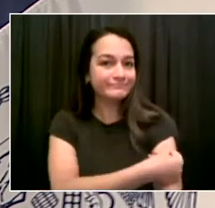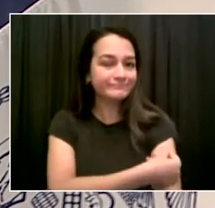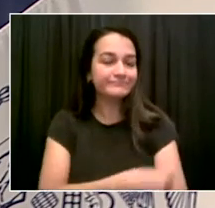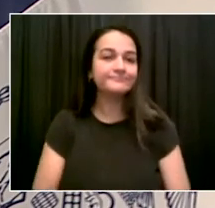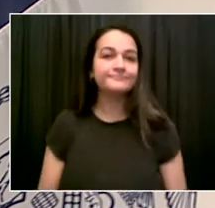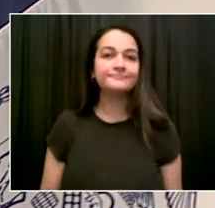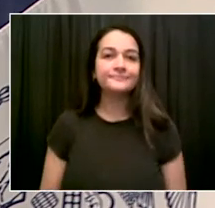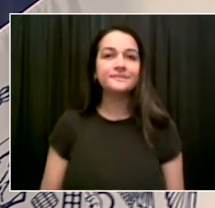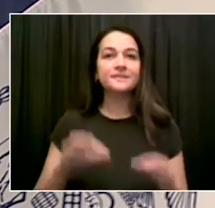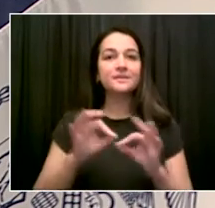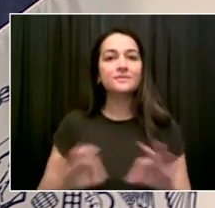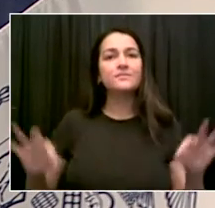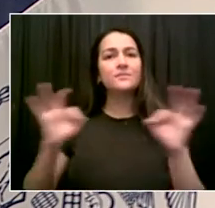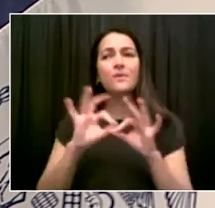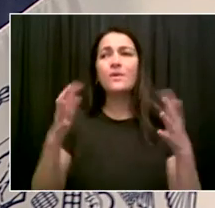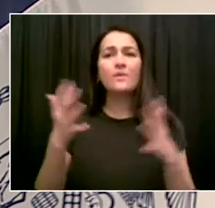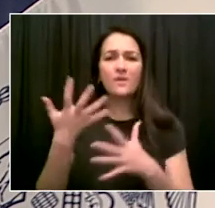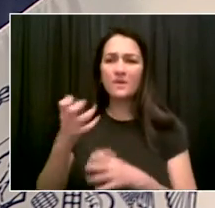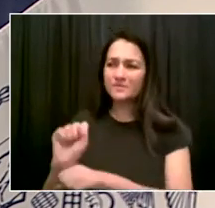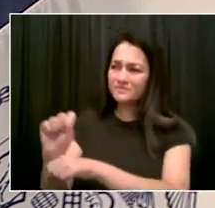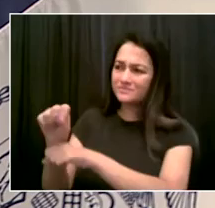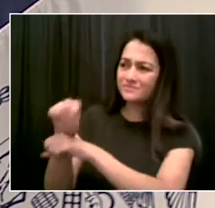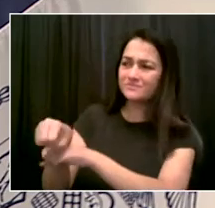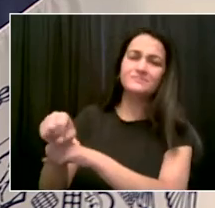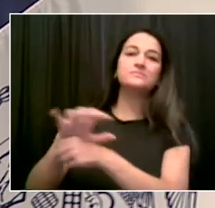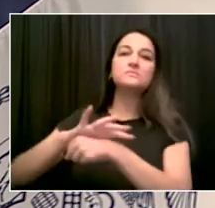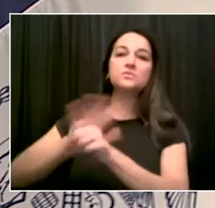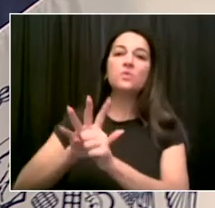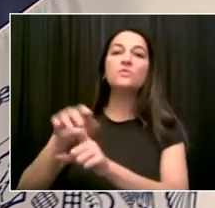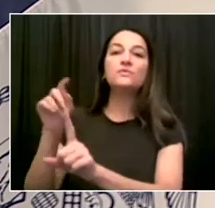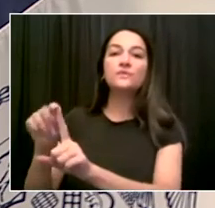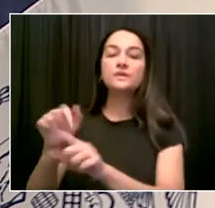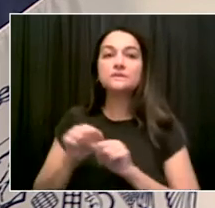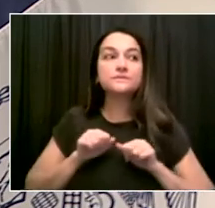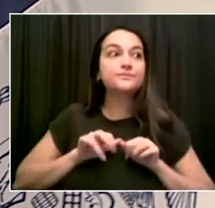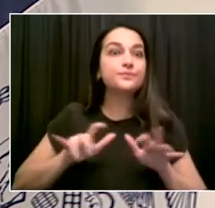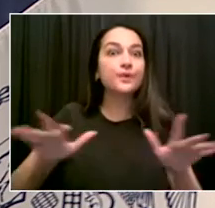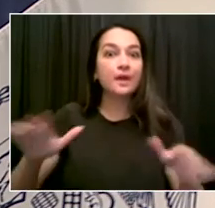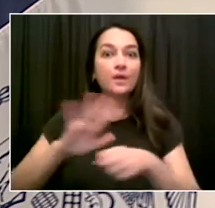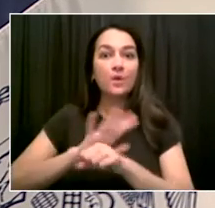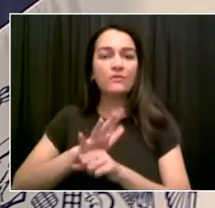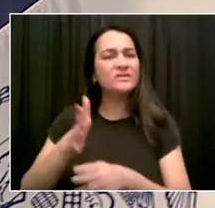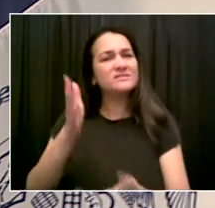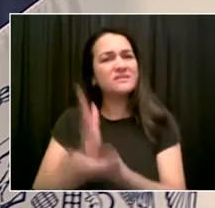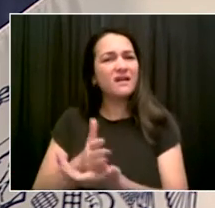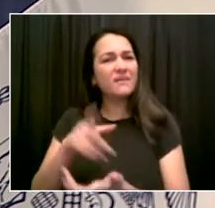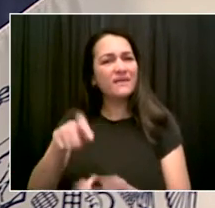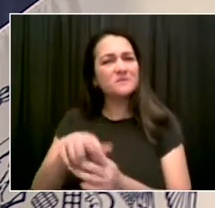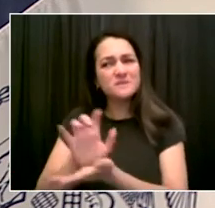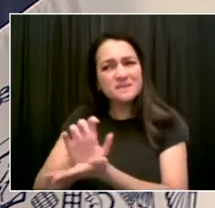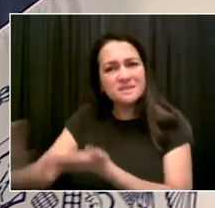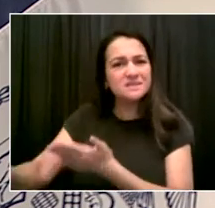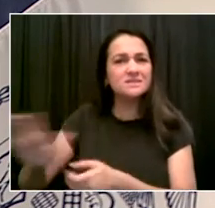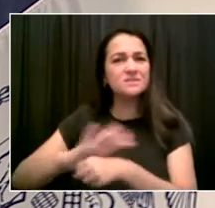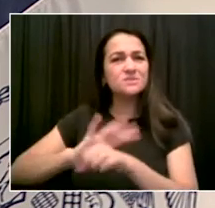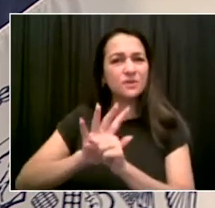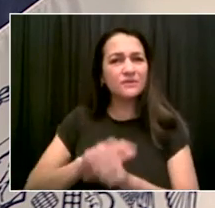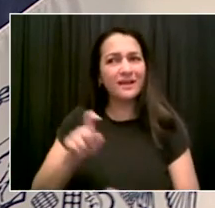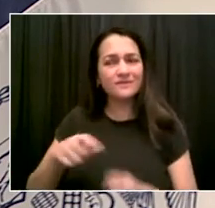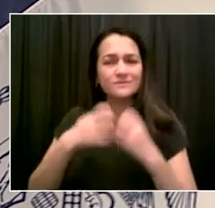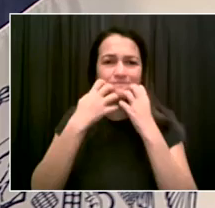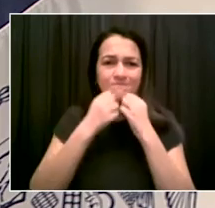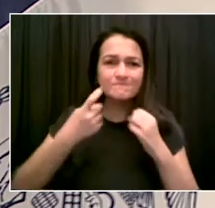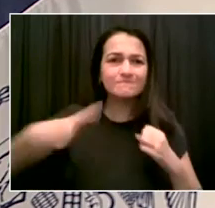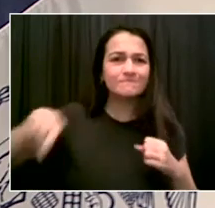But for so many people, this is going to be the life-saving act that we're putting a mandate in place. It's going to guarantee a much